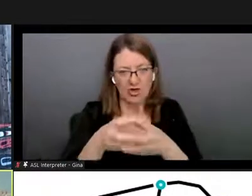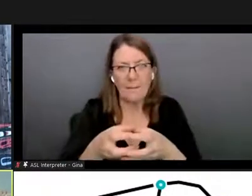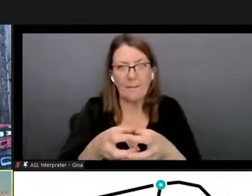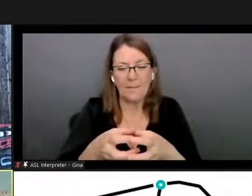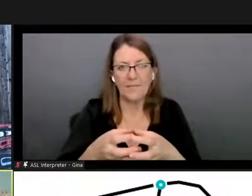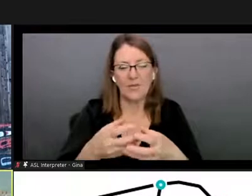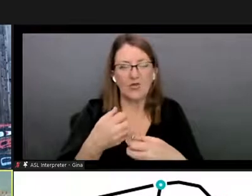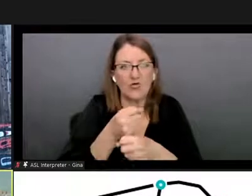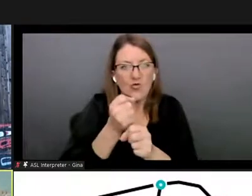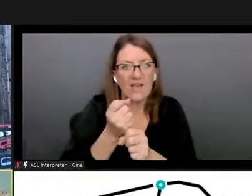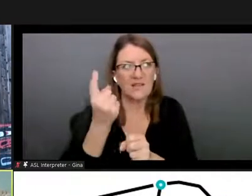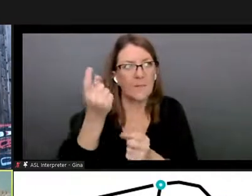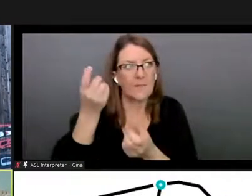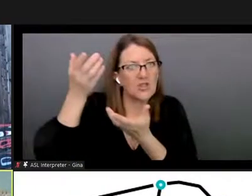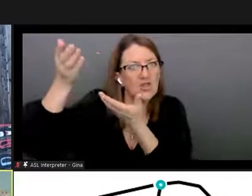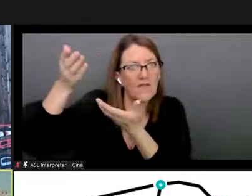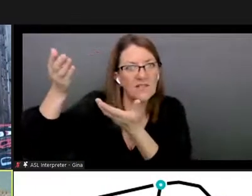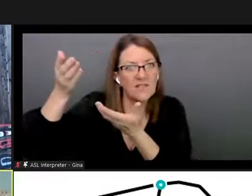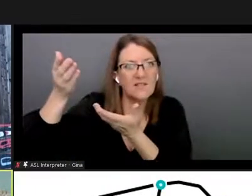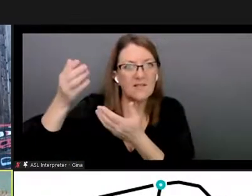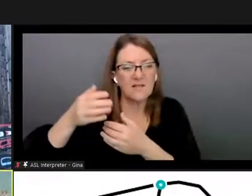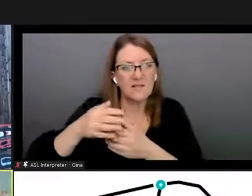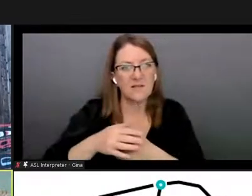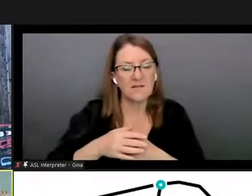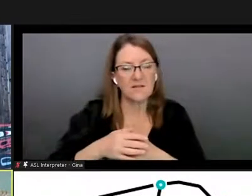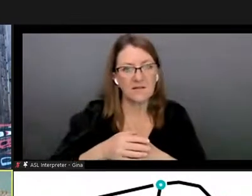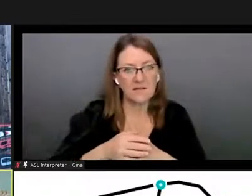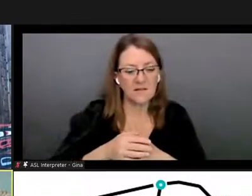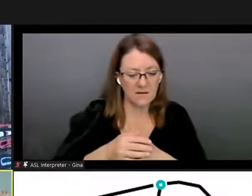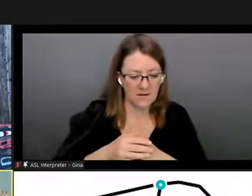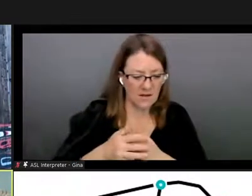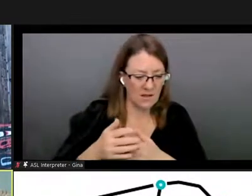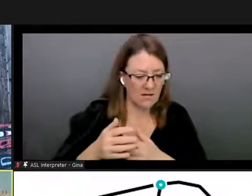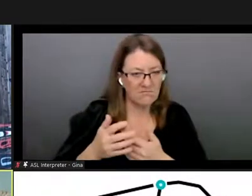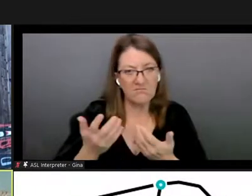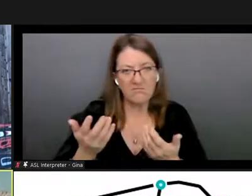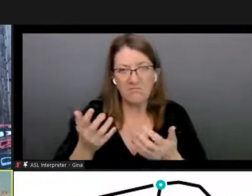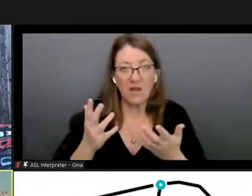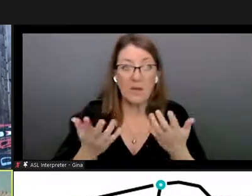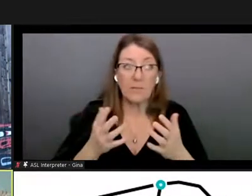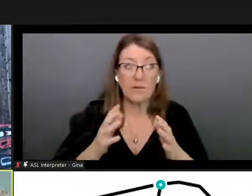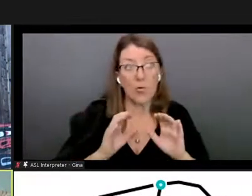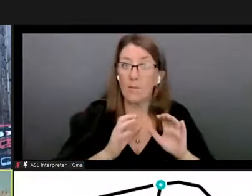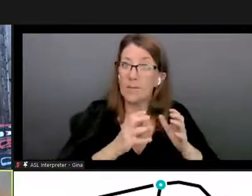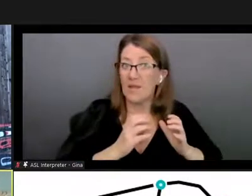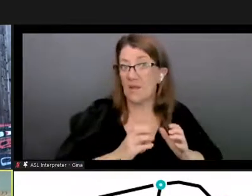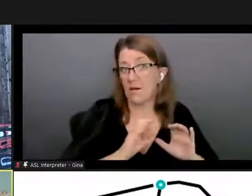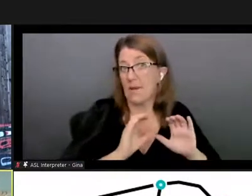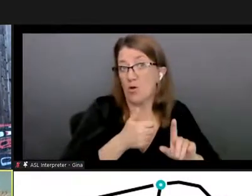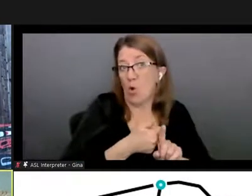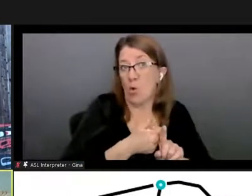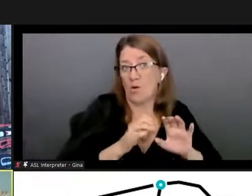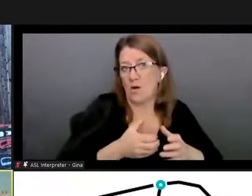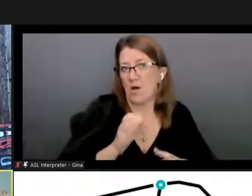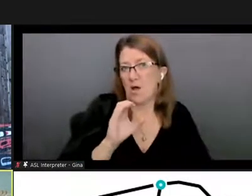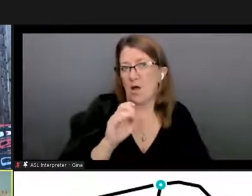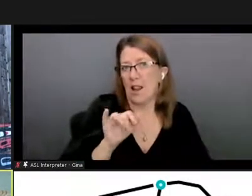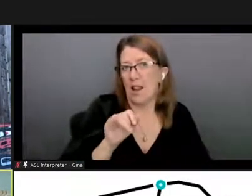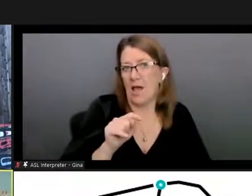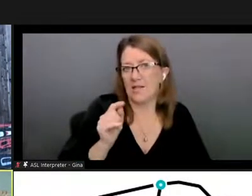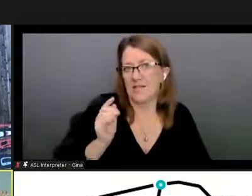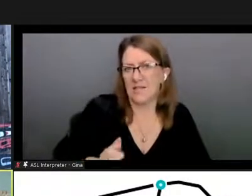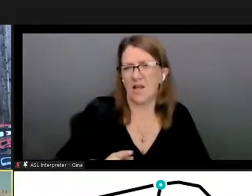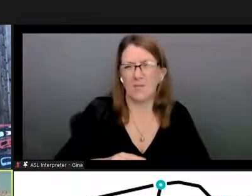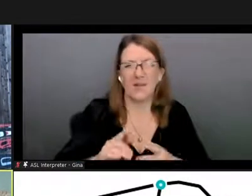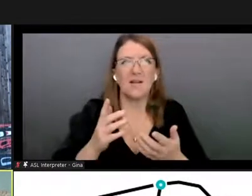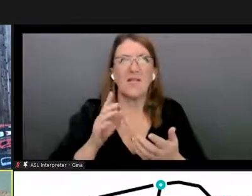service that um oh well i guess you could do a client side right but i mean this is all kind of this is all like you're